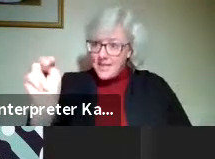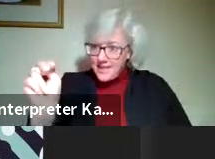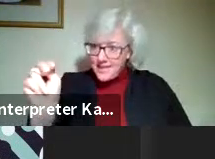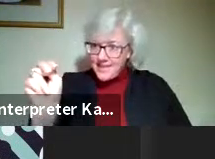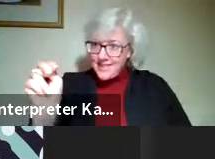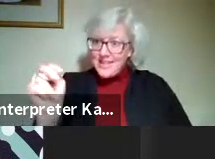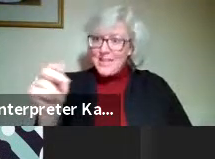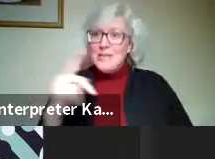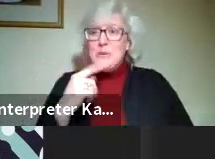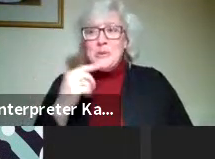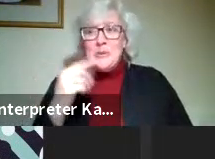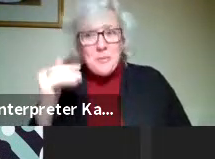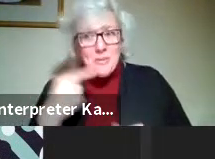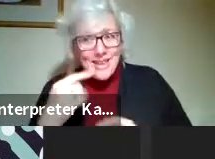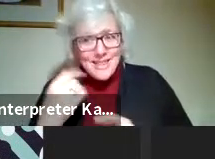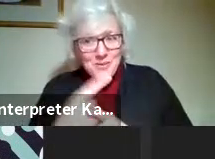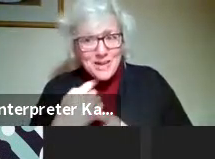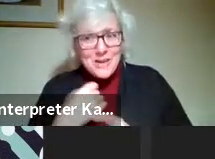I'm saying that